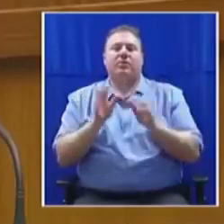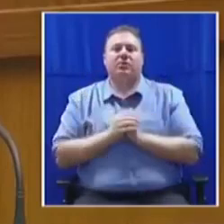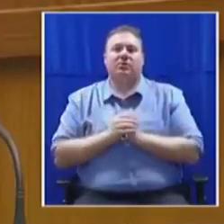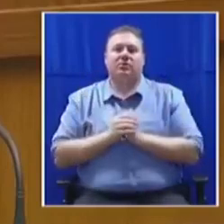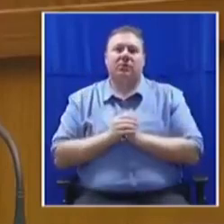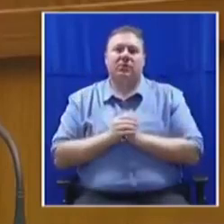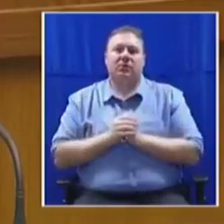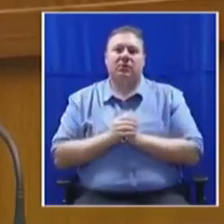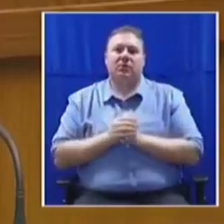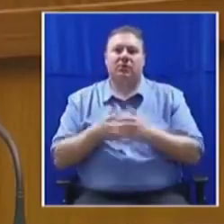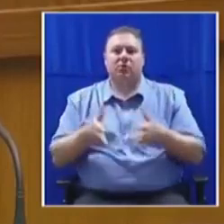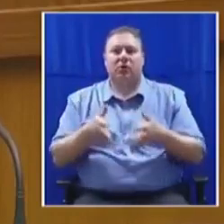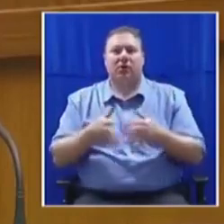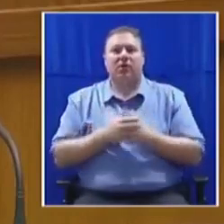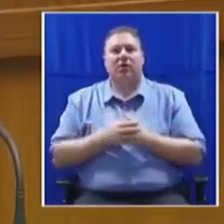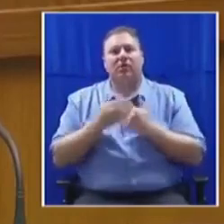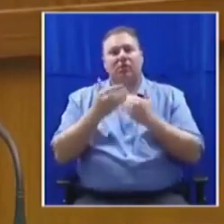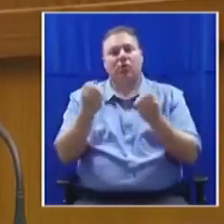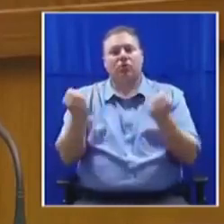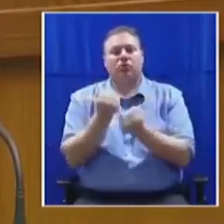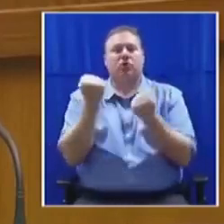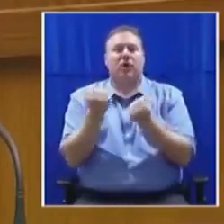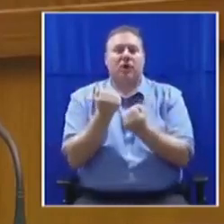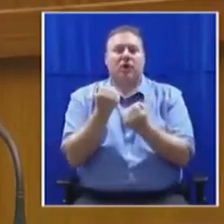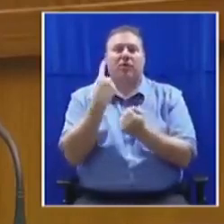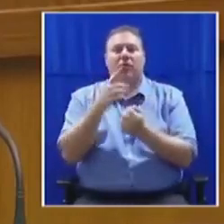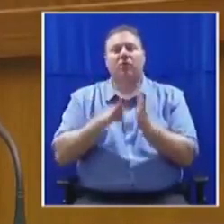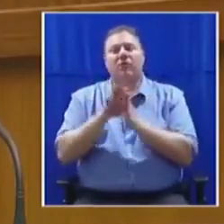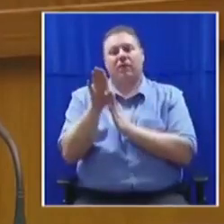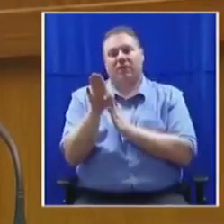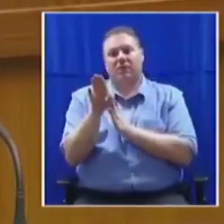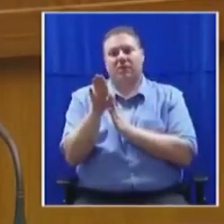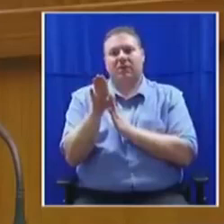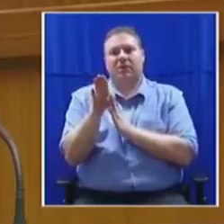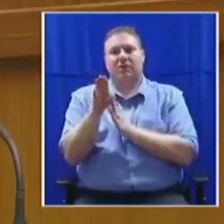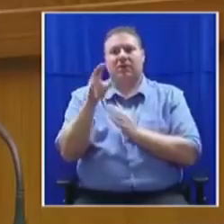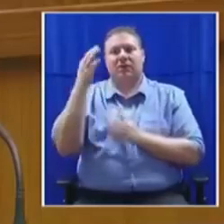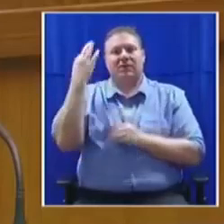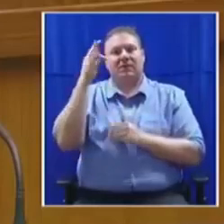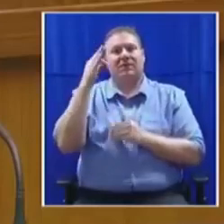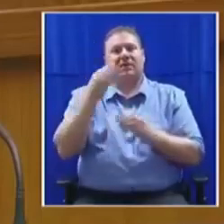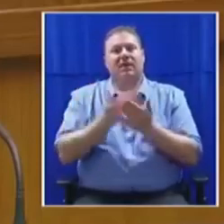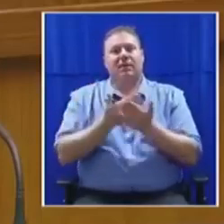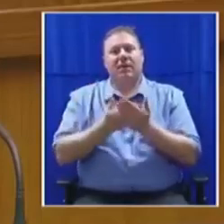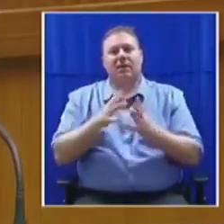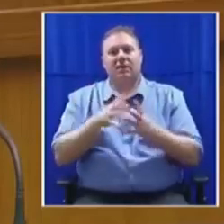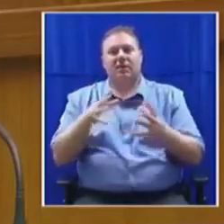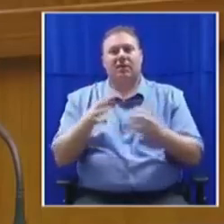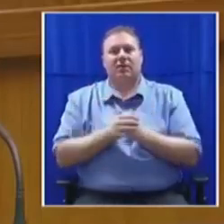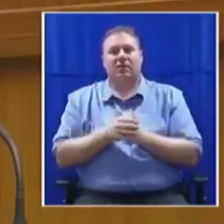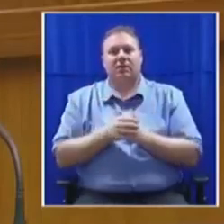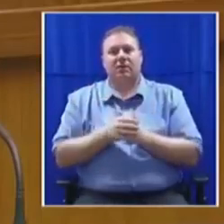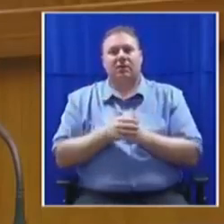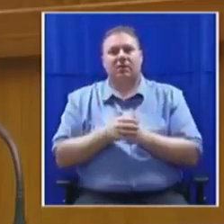are here today to forward the struggle for development and building state capacity as enshrined in the seven cardinal